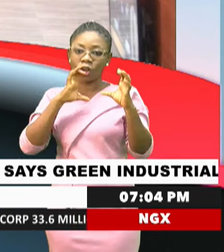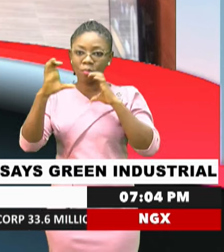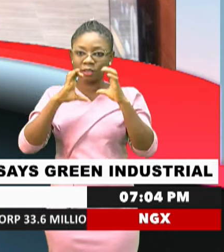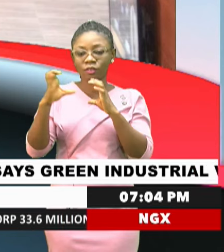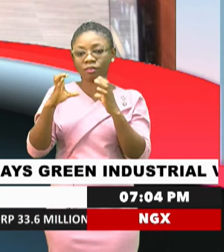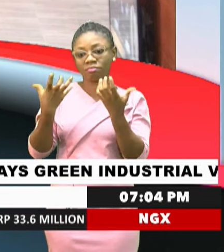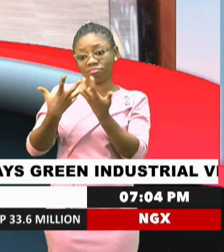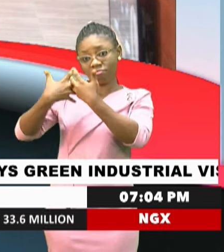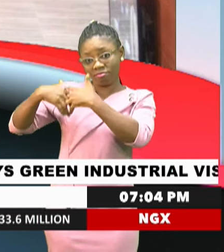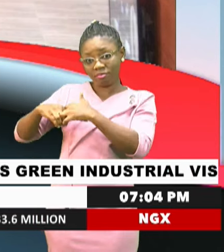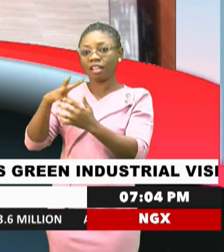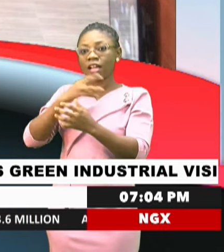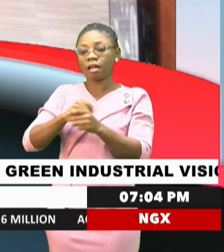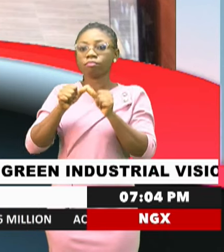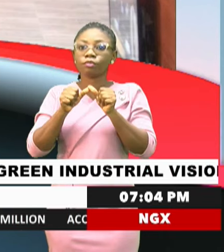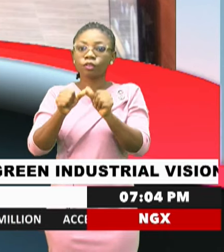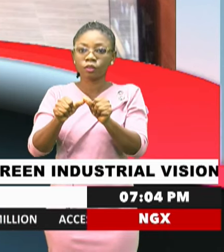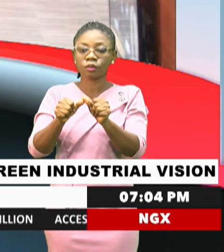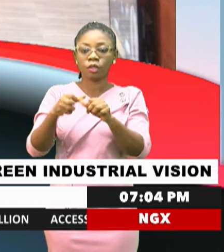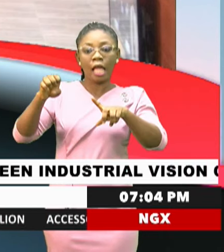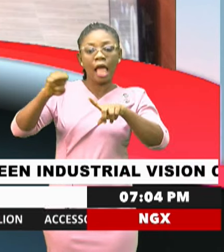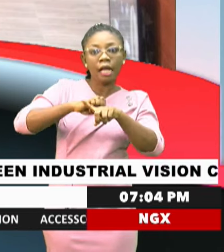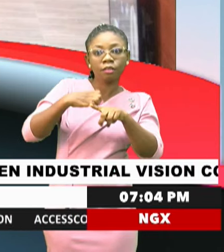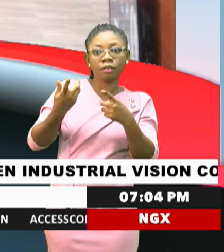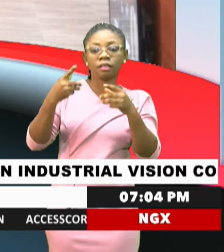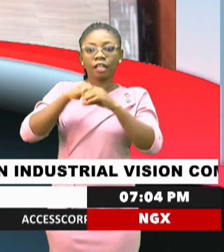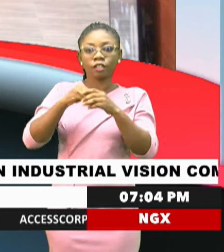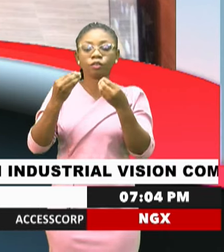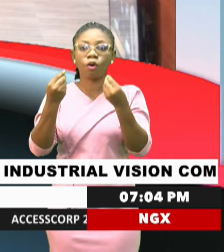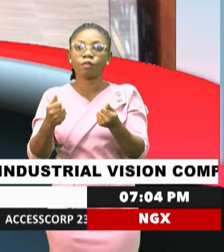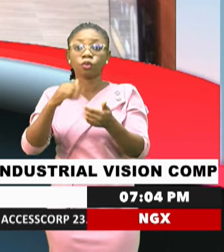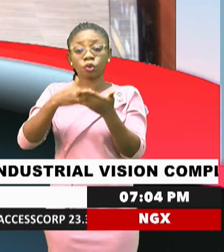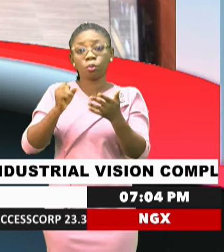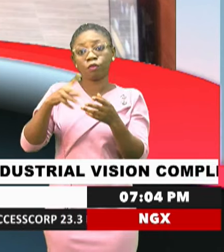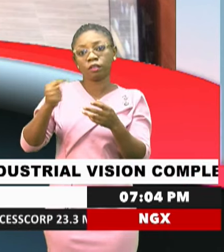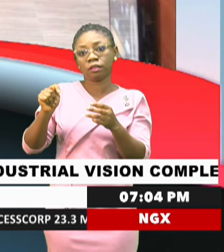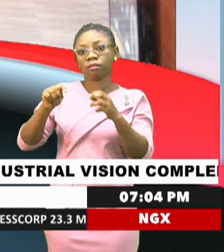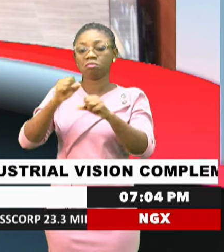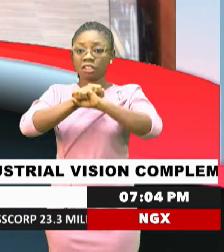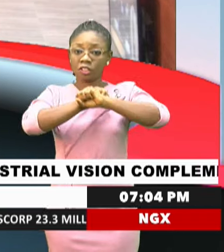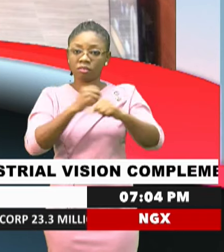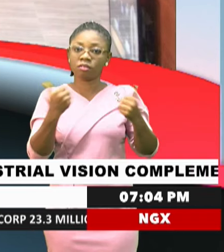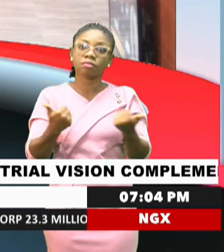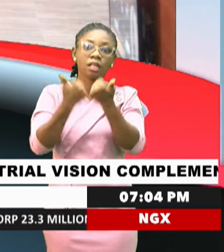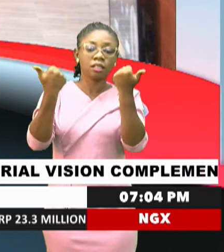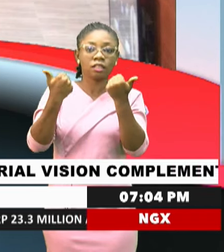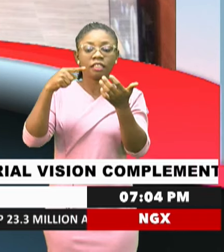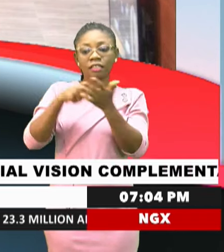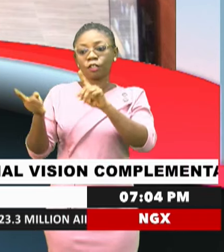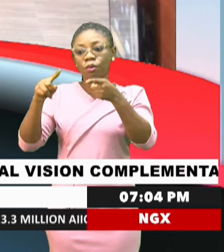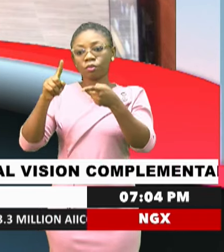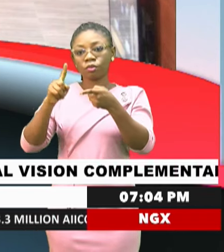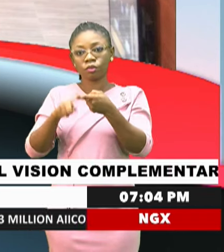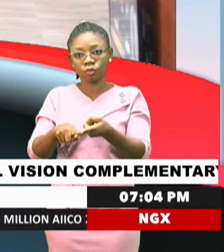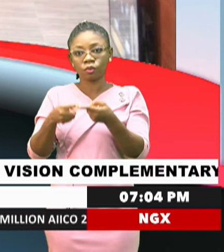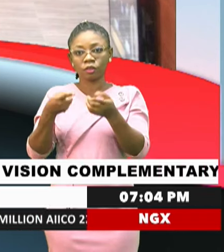synergy, and constant engagement in addressing some of their contemporary security challenges. Now, this came to the fore